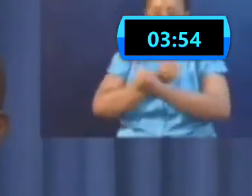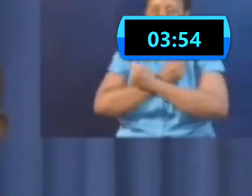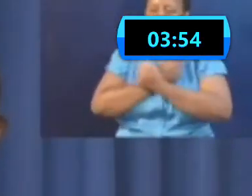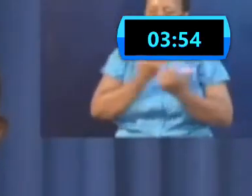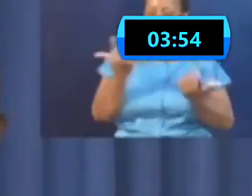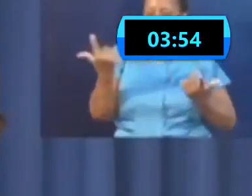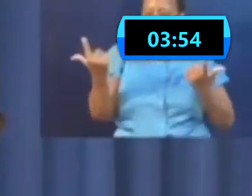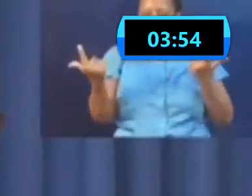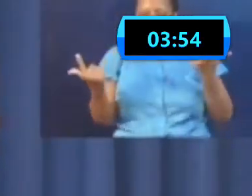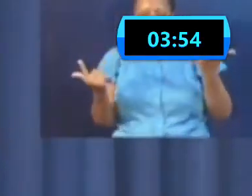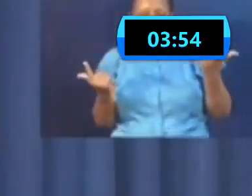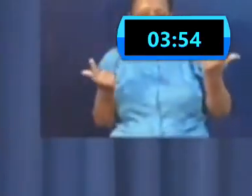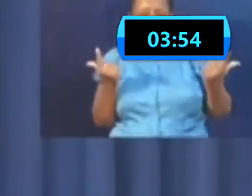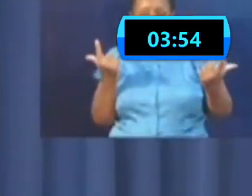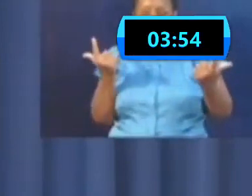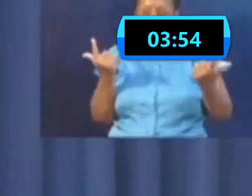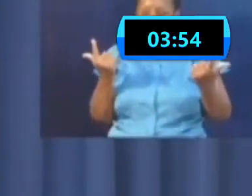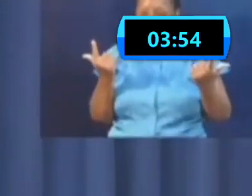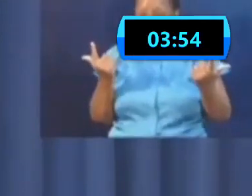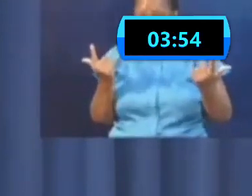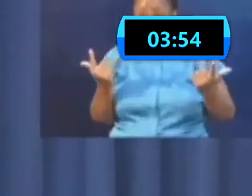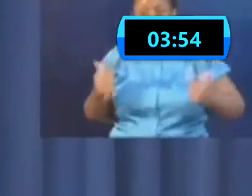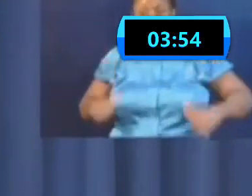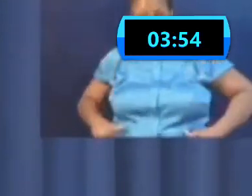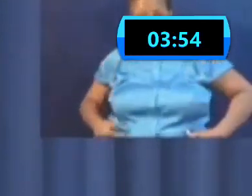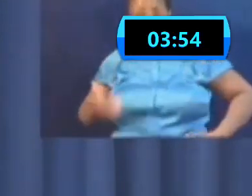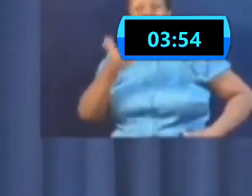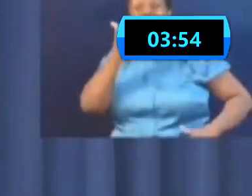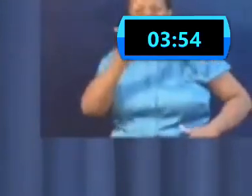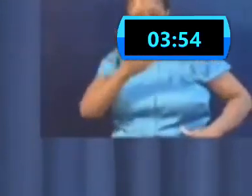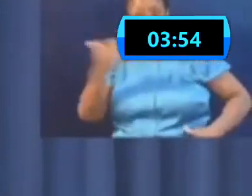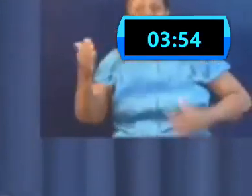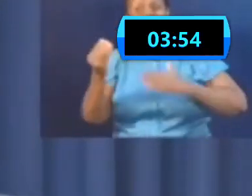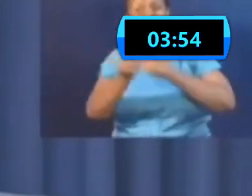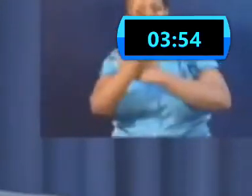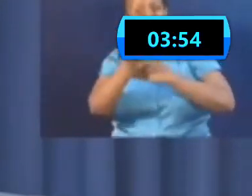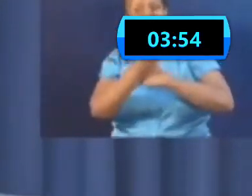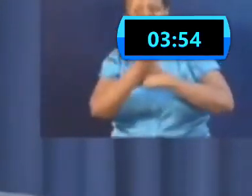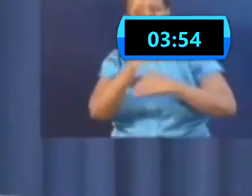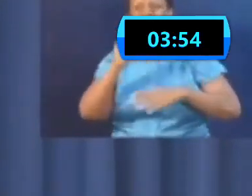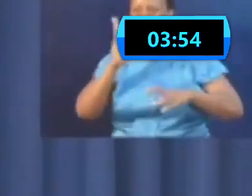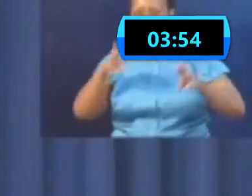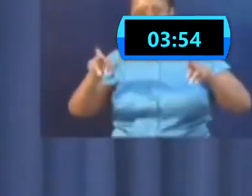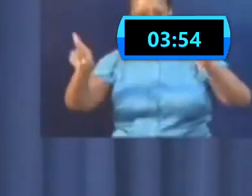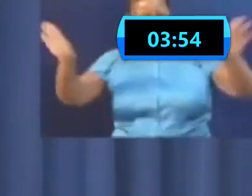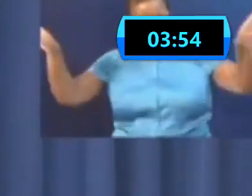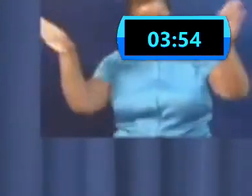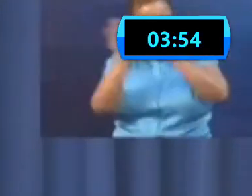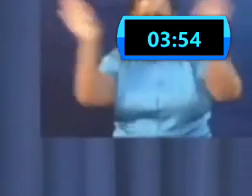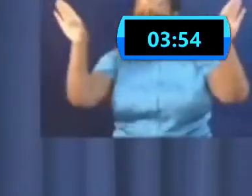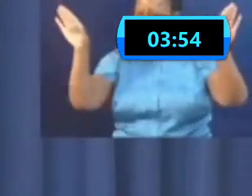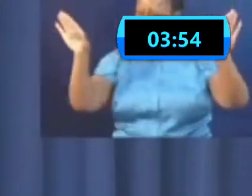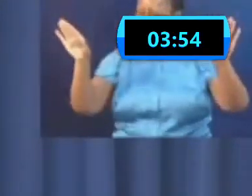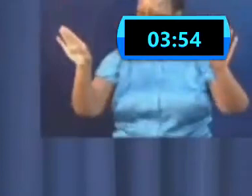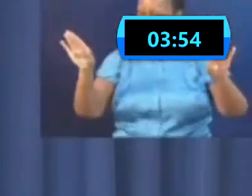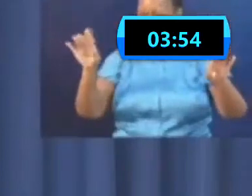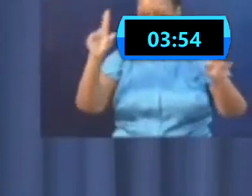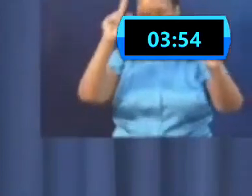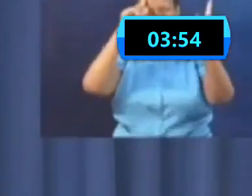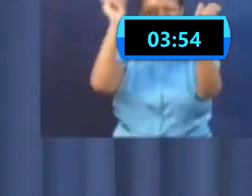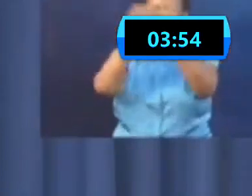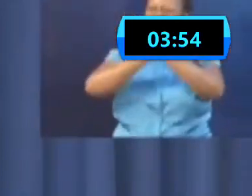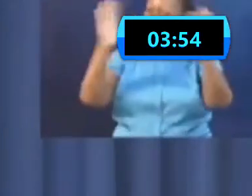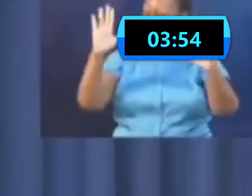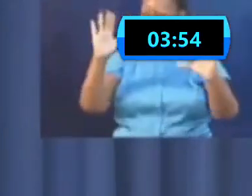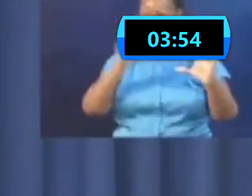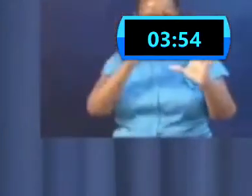and Tuesday if we hadn't got the beaches closed. But again, there are those who will think that we should keep the